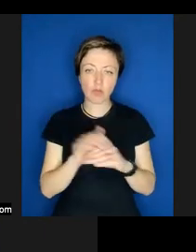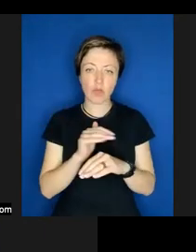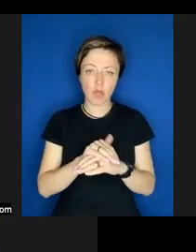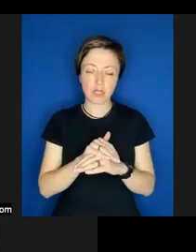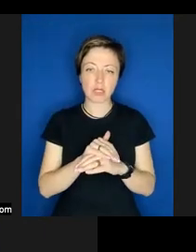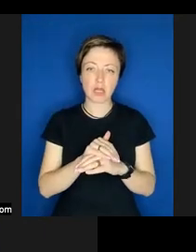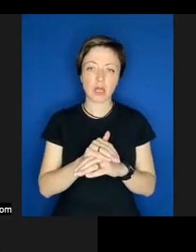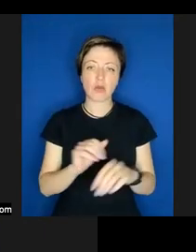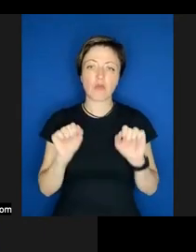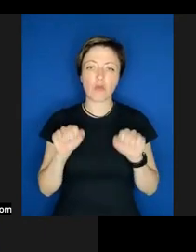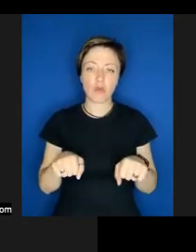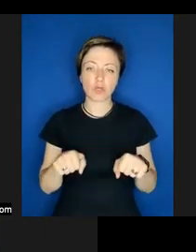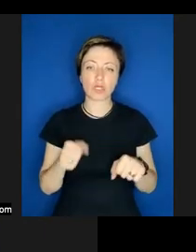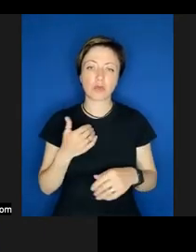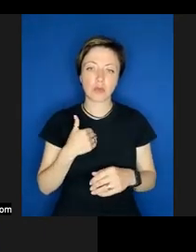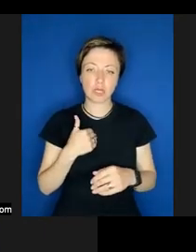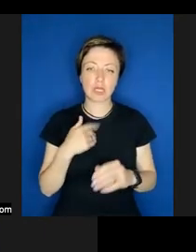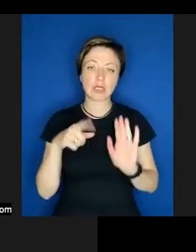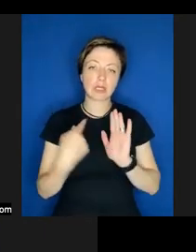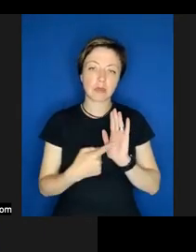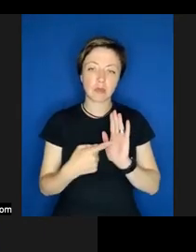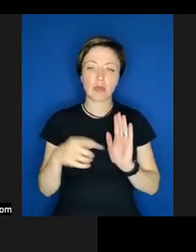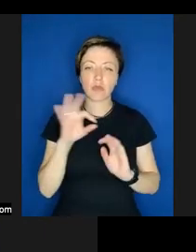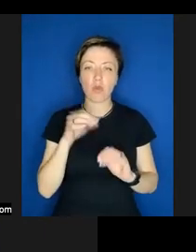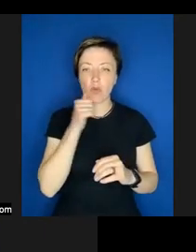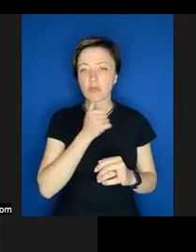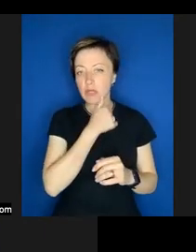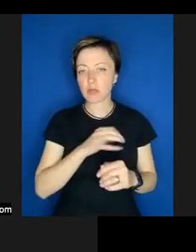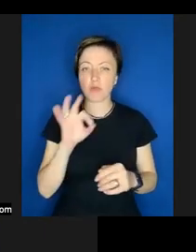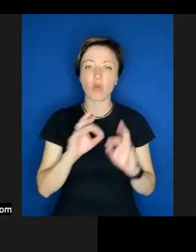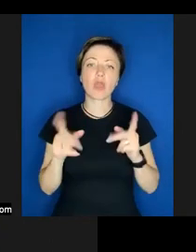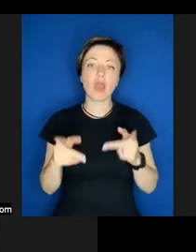confidentiality and how the information will be used.